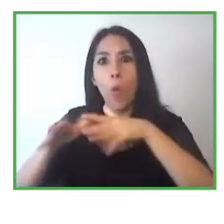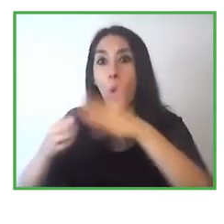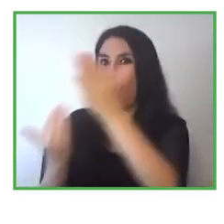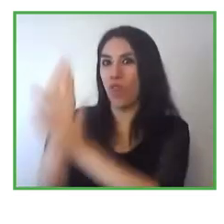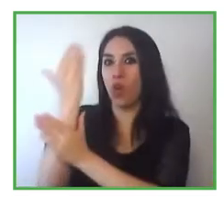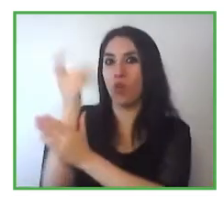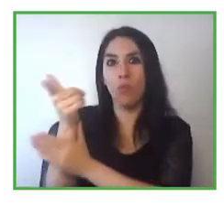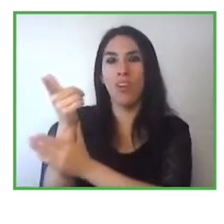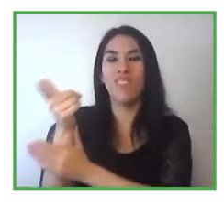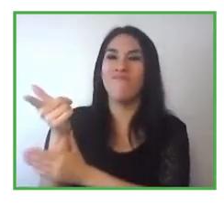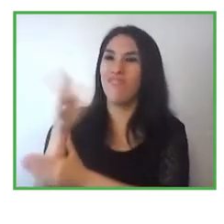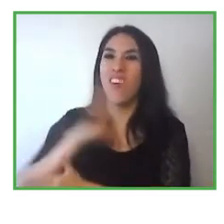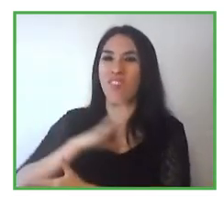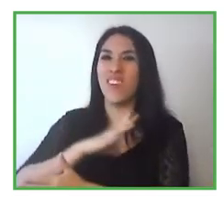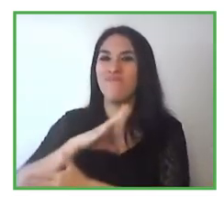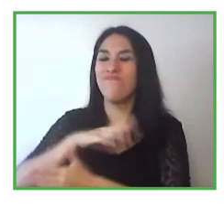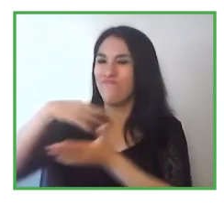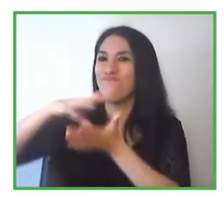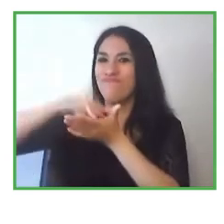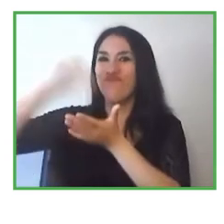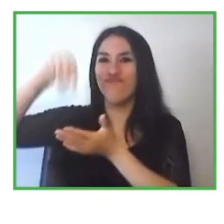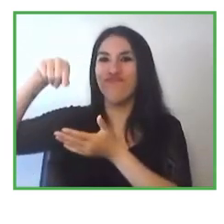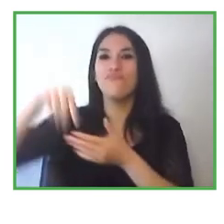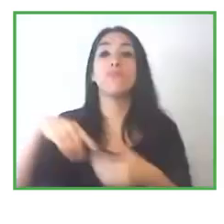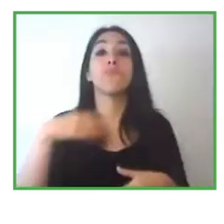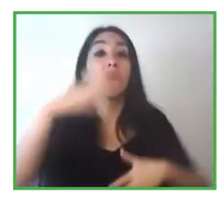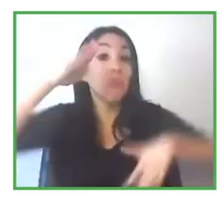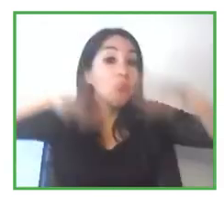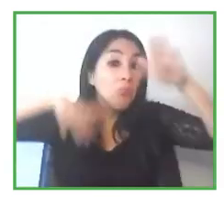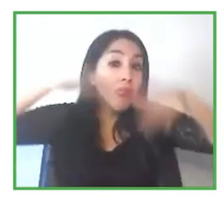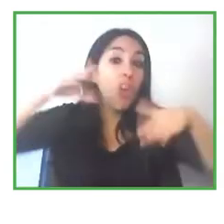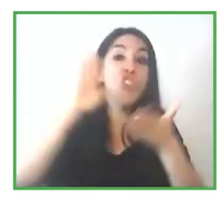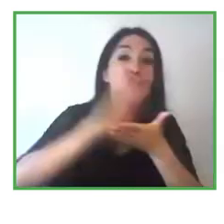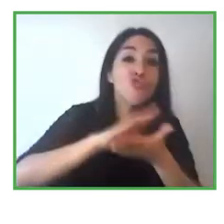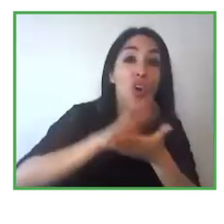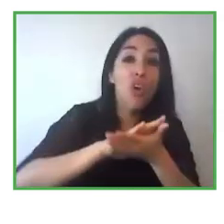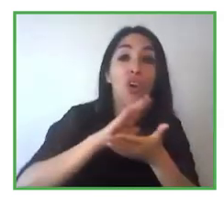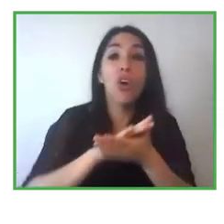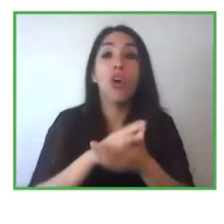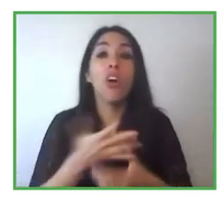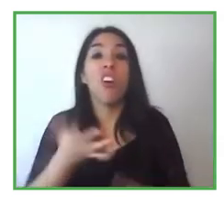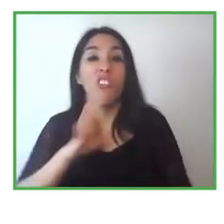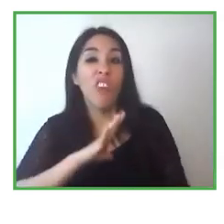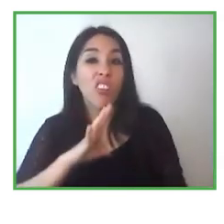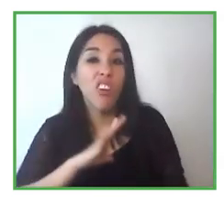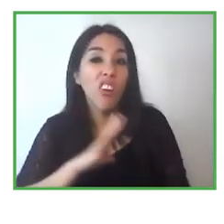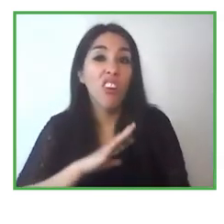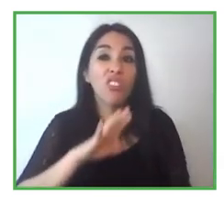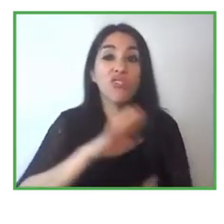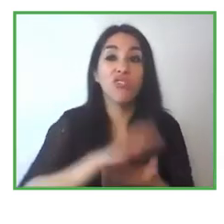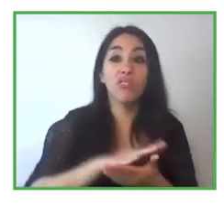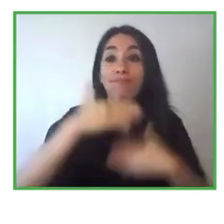and finish their secondary education for example